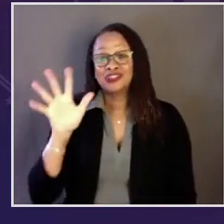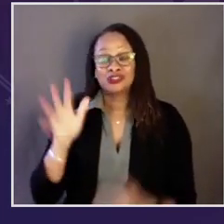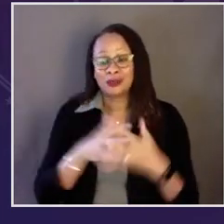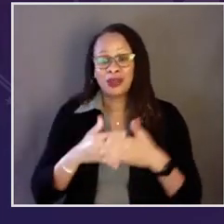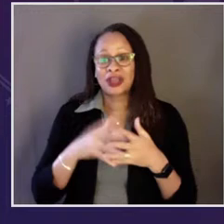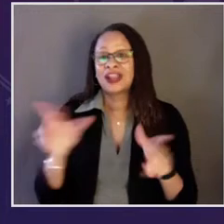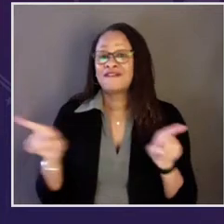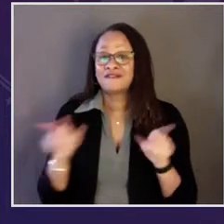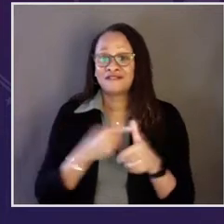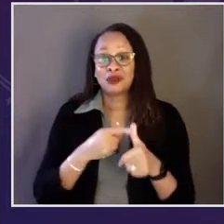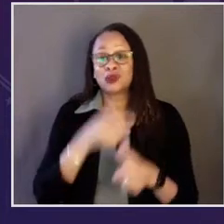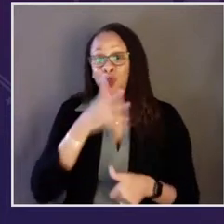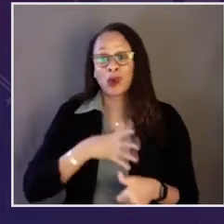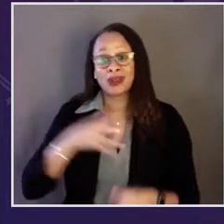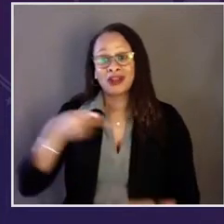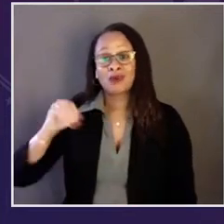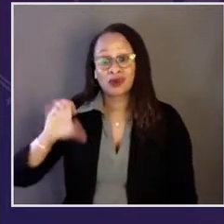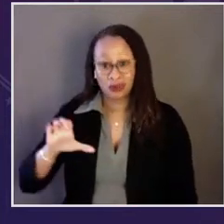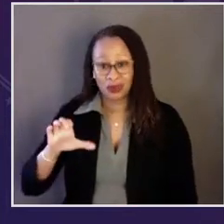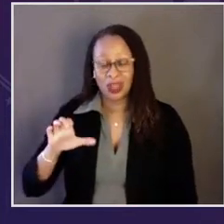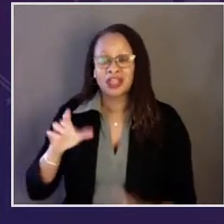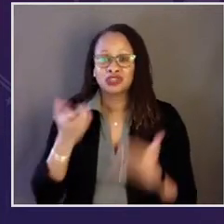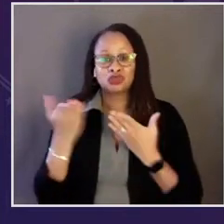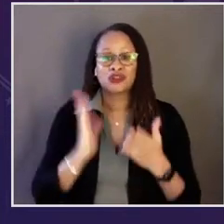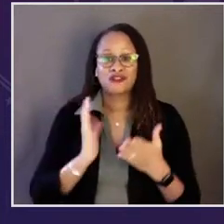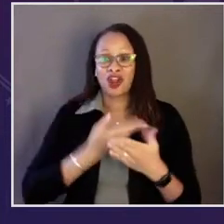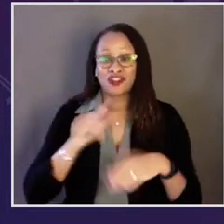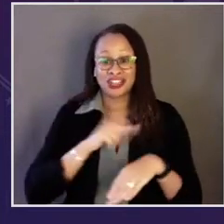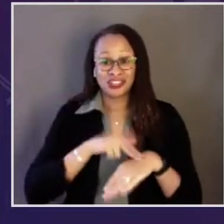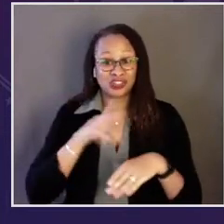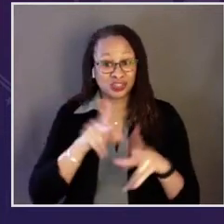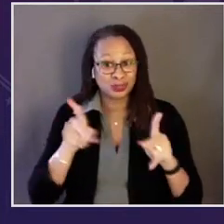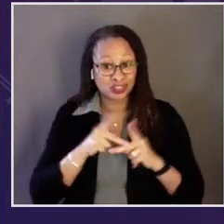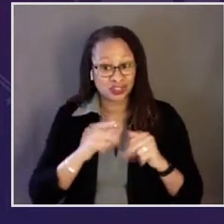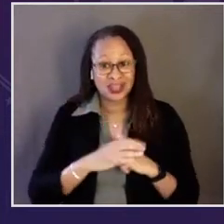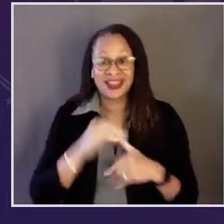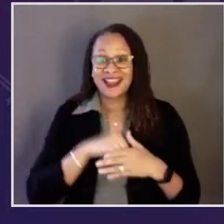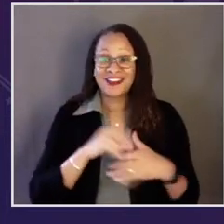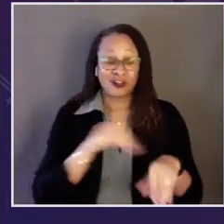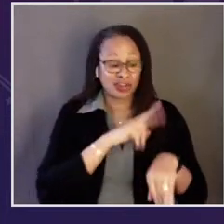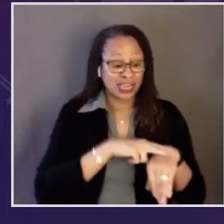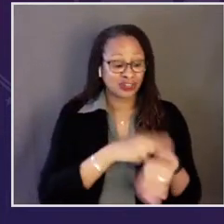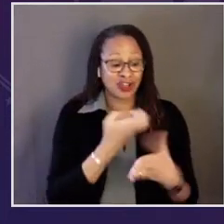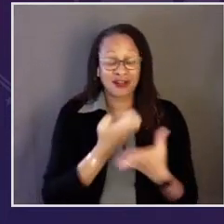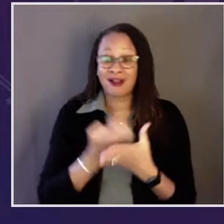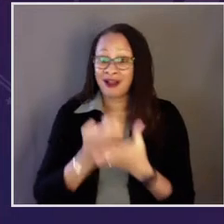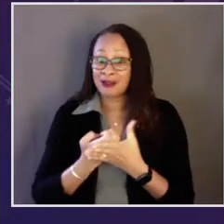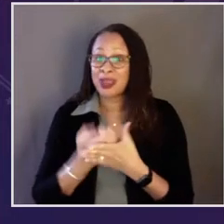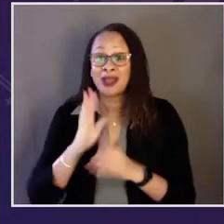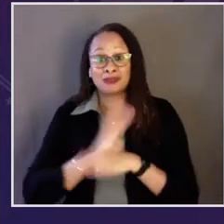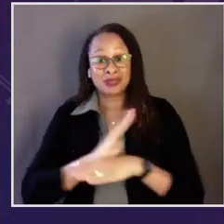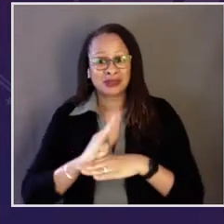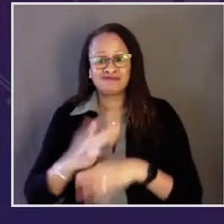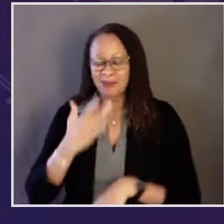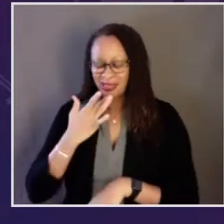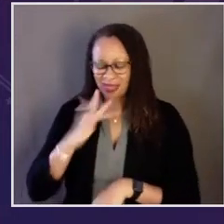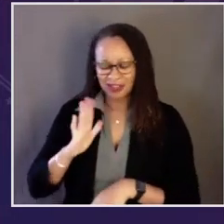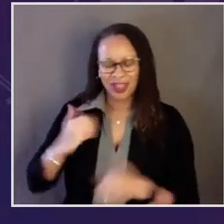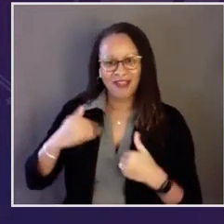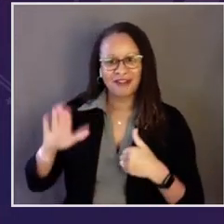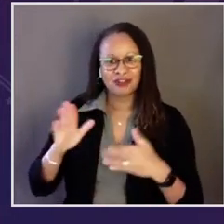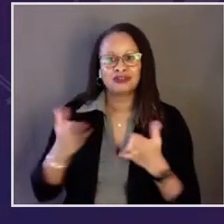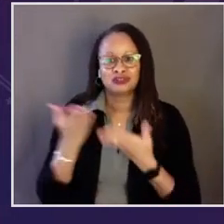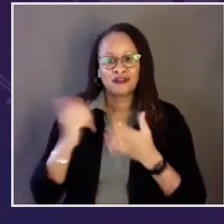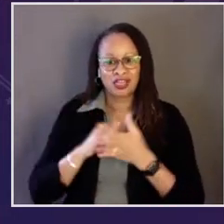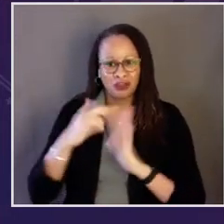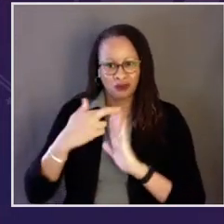she'd be the first Asian American and the first woman of color to serve in this position. And our nation, our economy, our workers, our